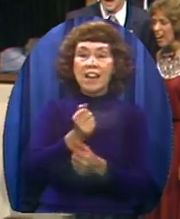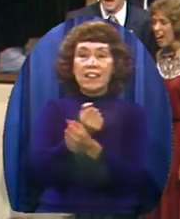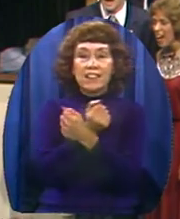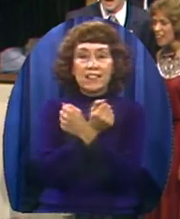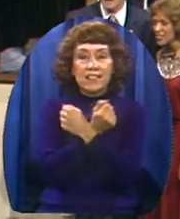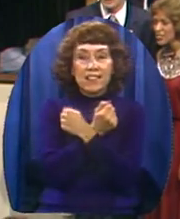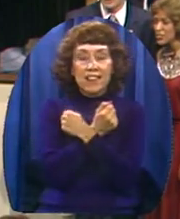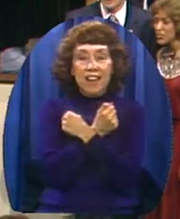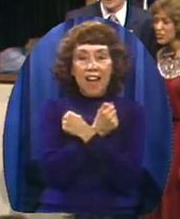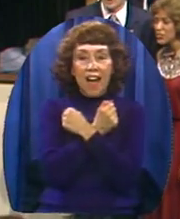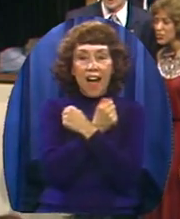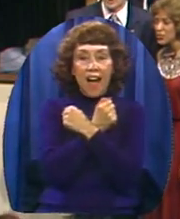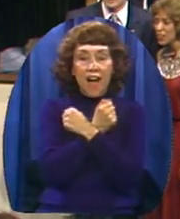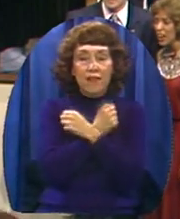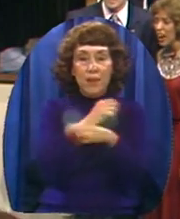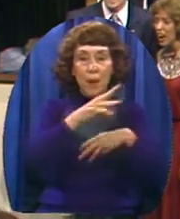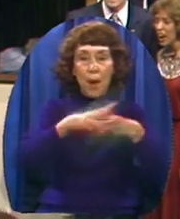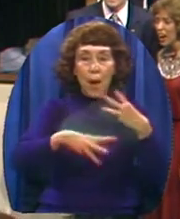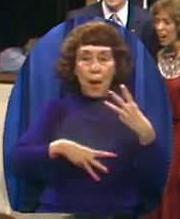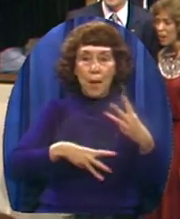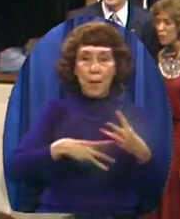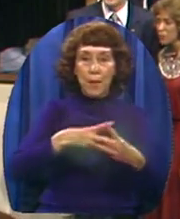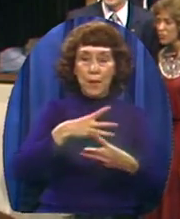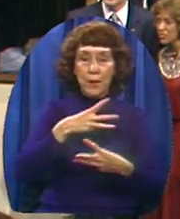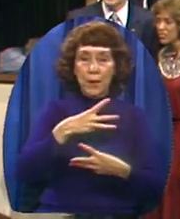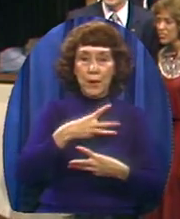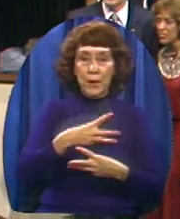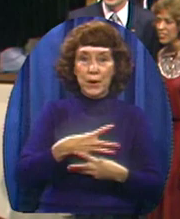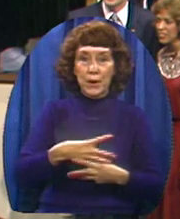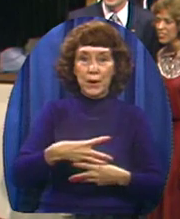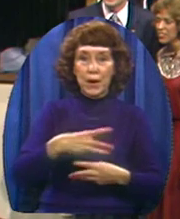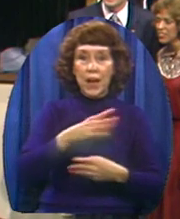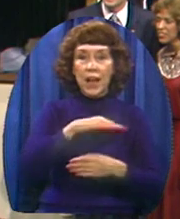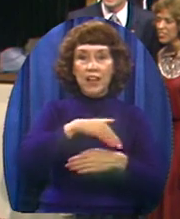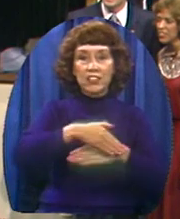asked to come in.